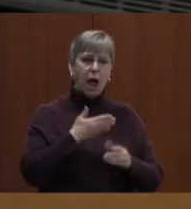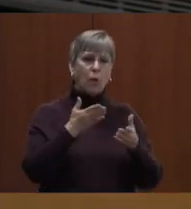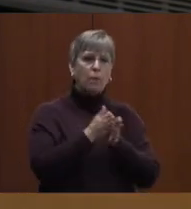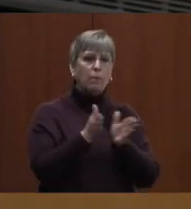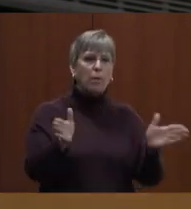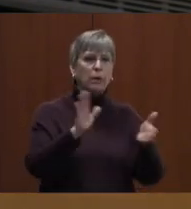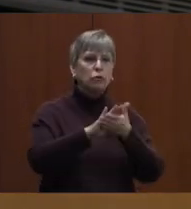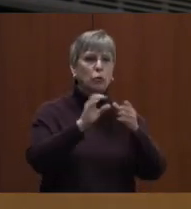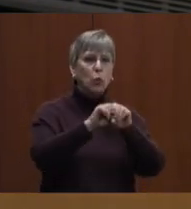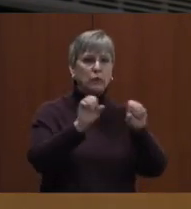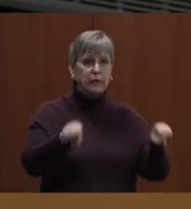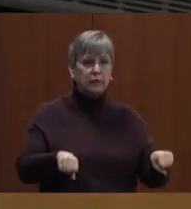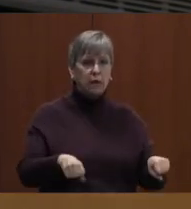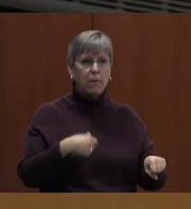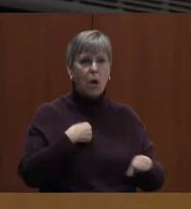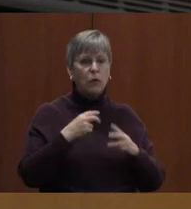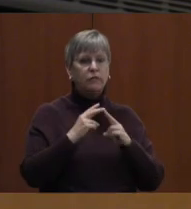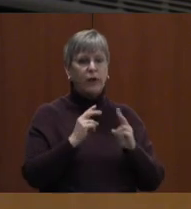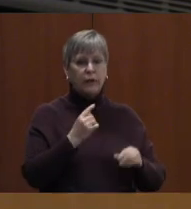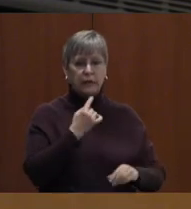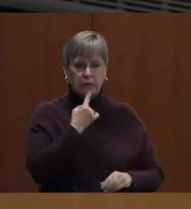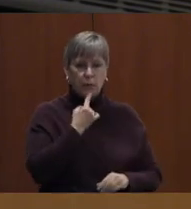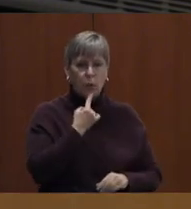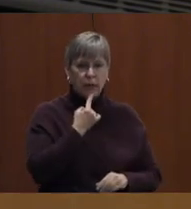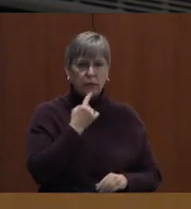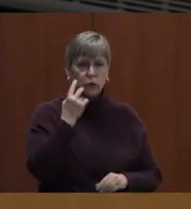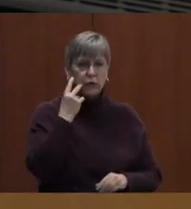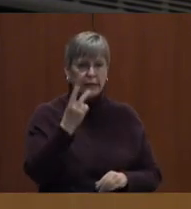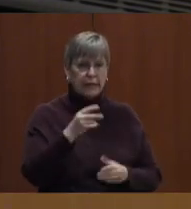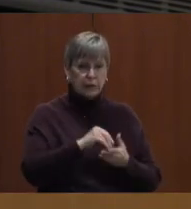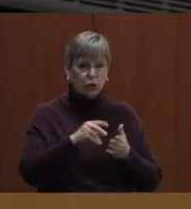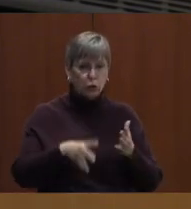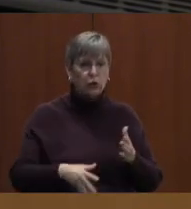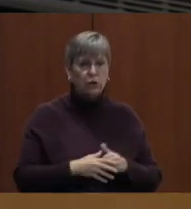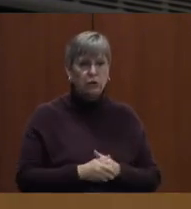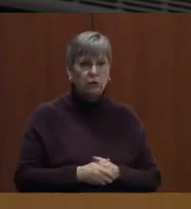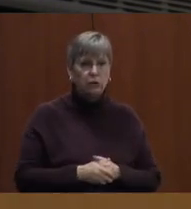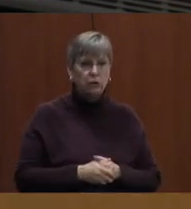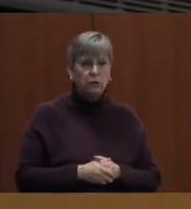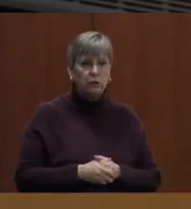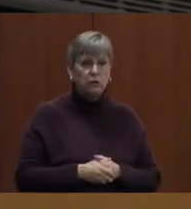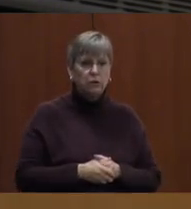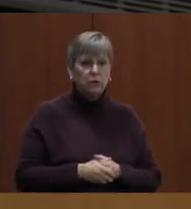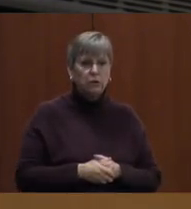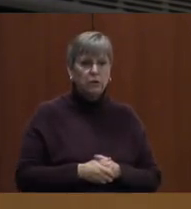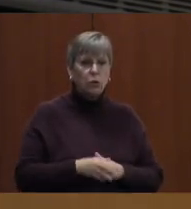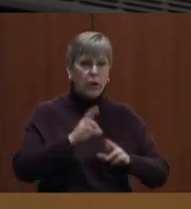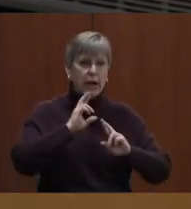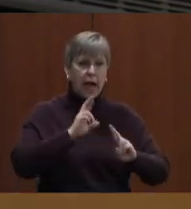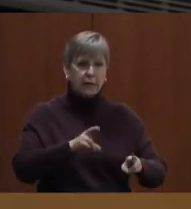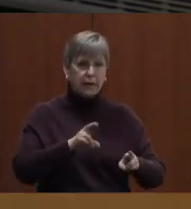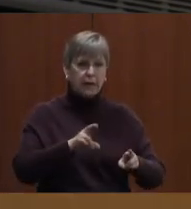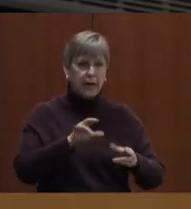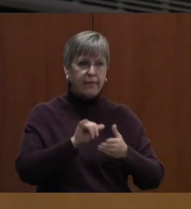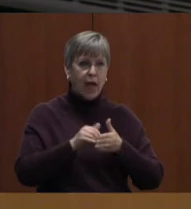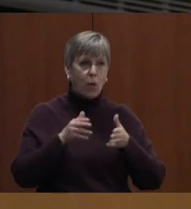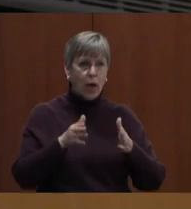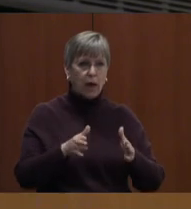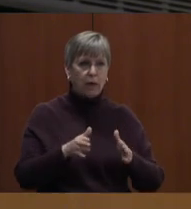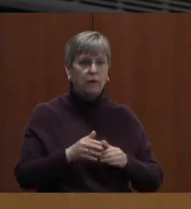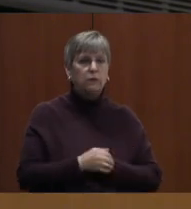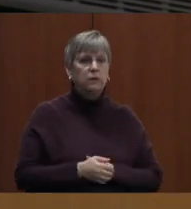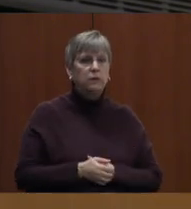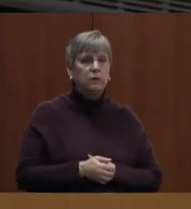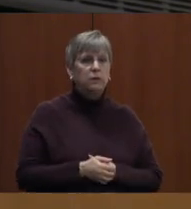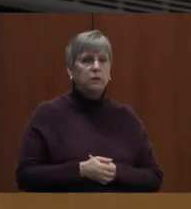system. And I was very disappointed to see students reacting that way. Because if they